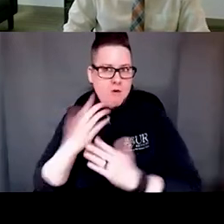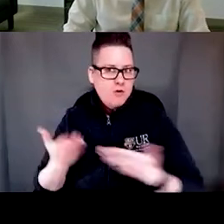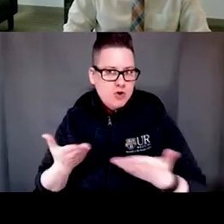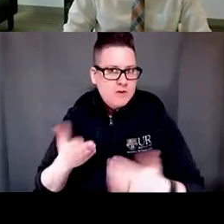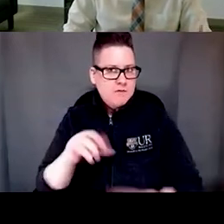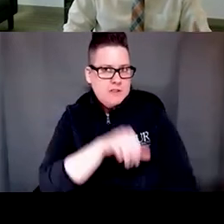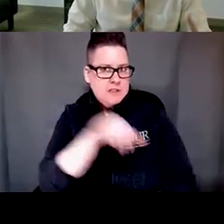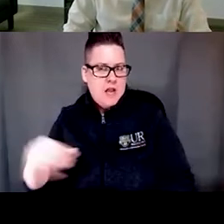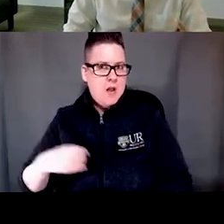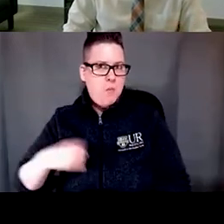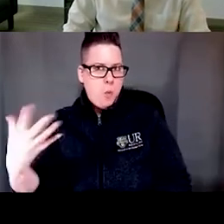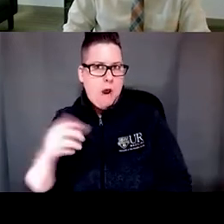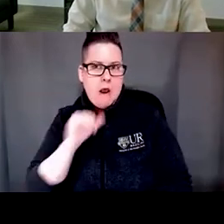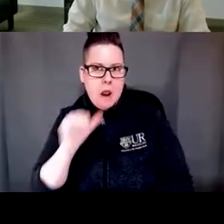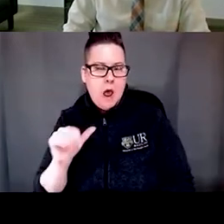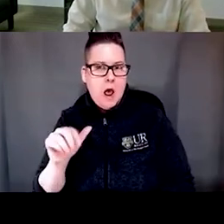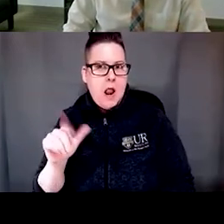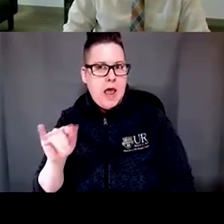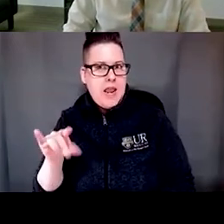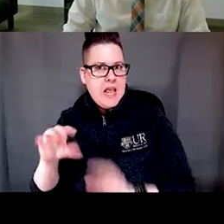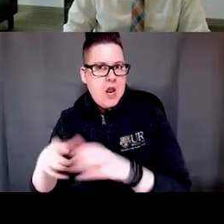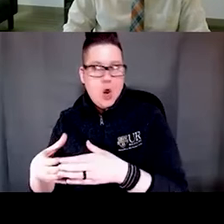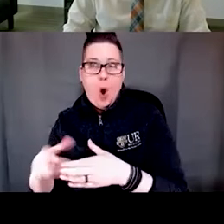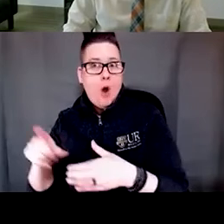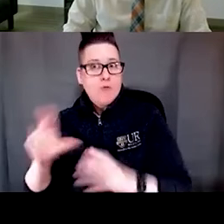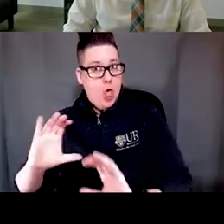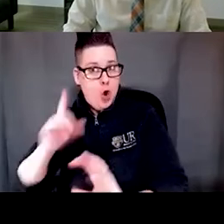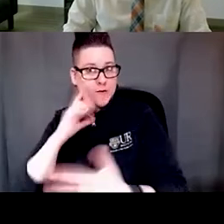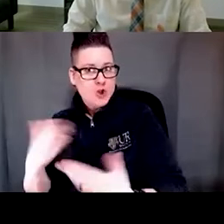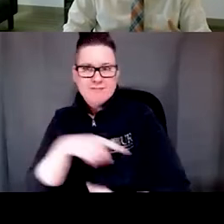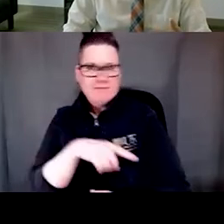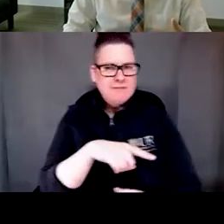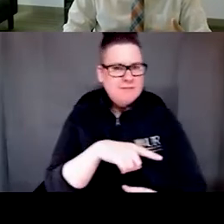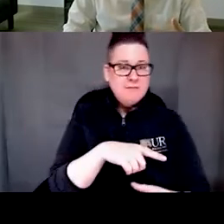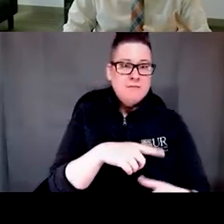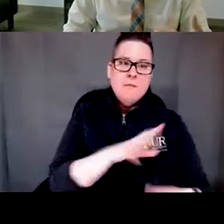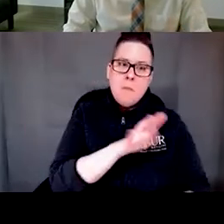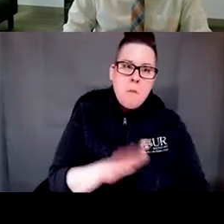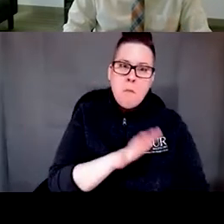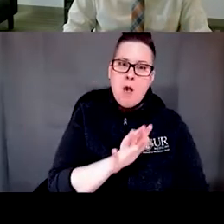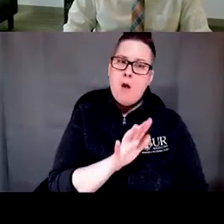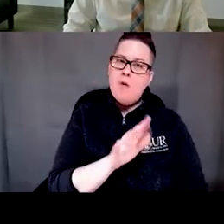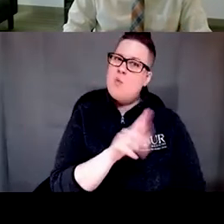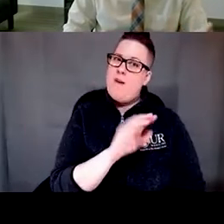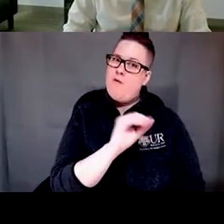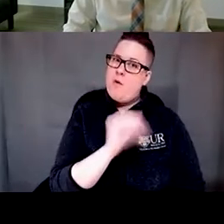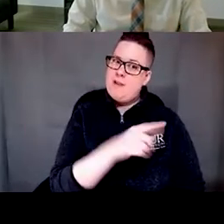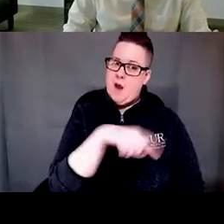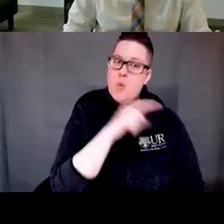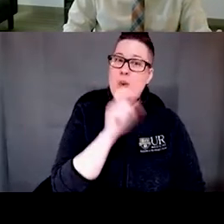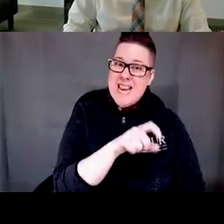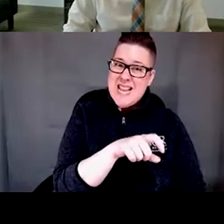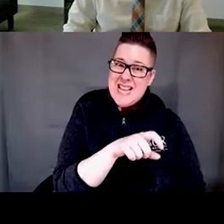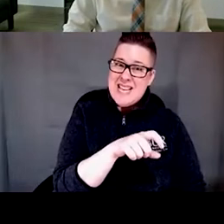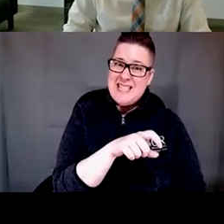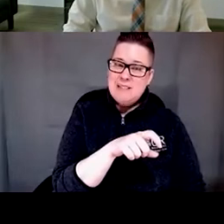counterparts. So less than a quarter of older Latinos who are in need of mental health care actually